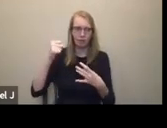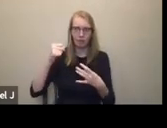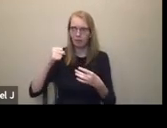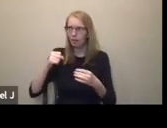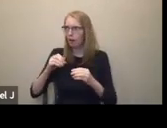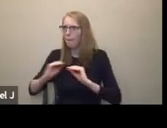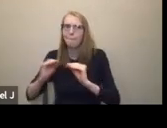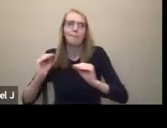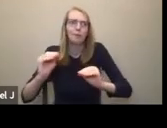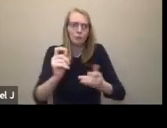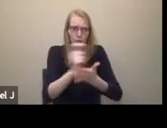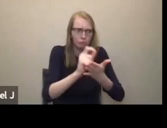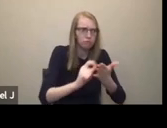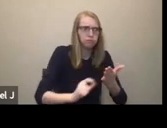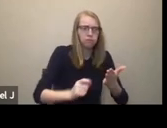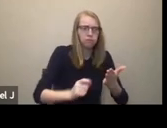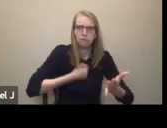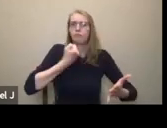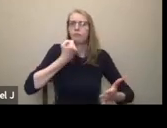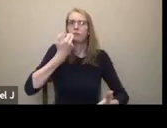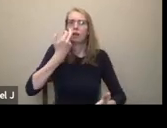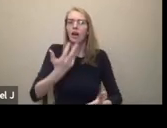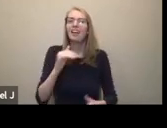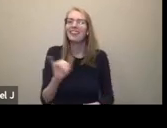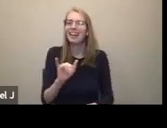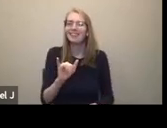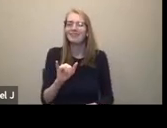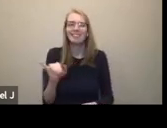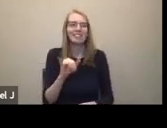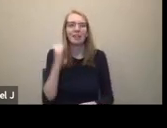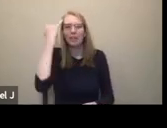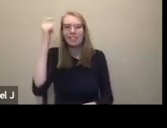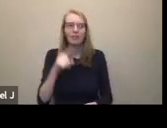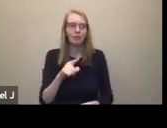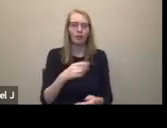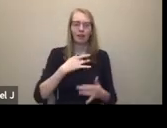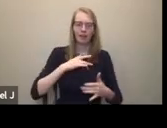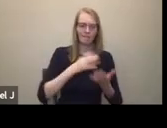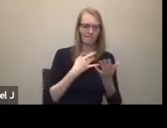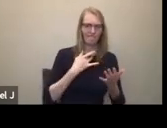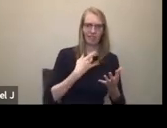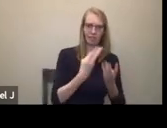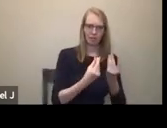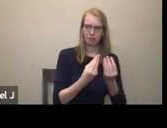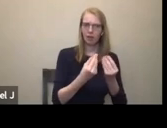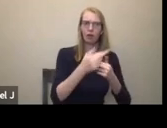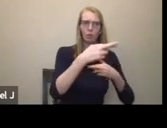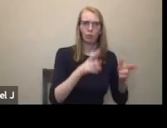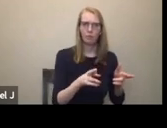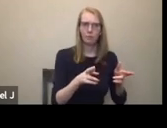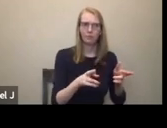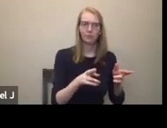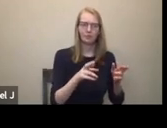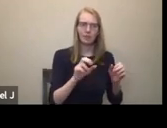different types of sensory rooms or stimulation spaces for those chill rooms. Thanks for that, Holly. I forgot to mention too, that